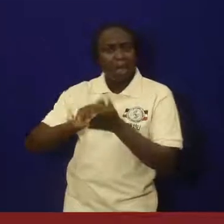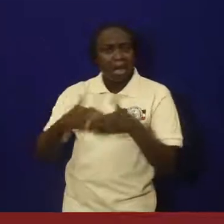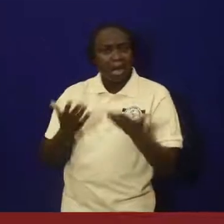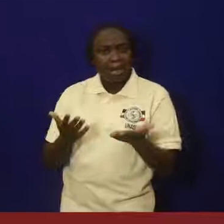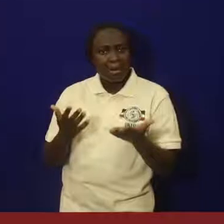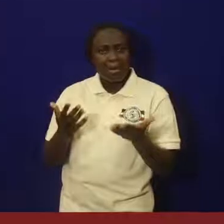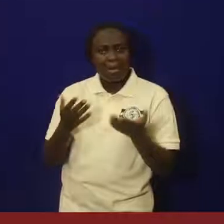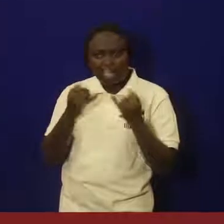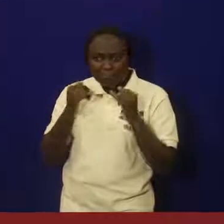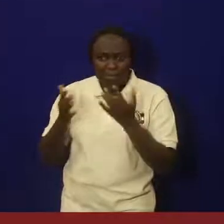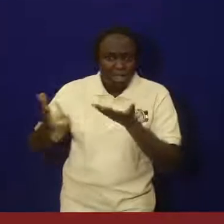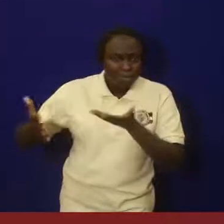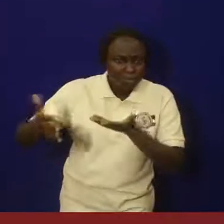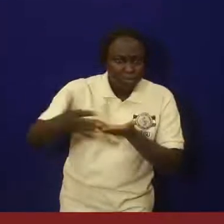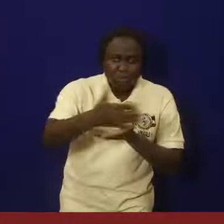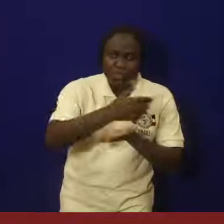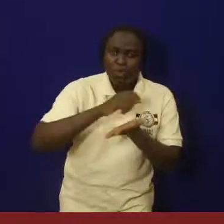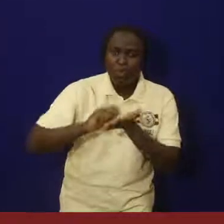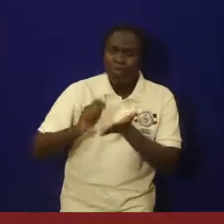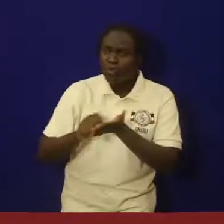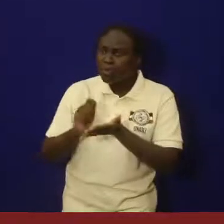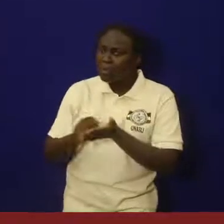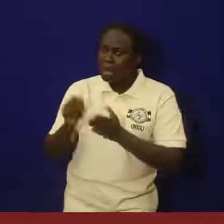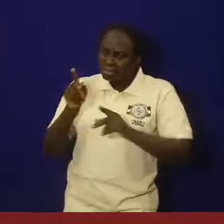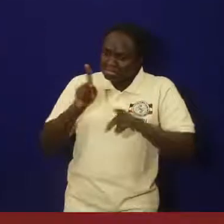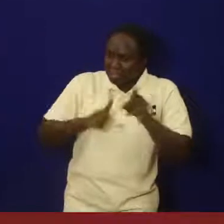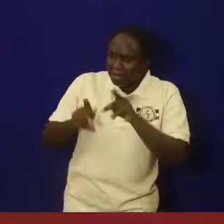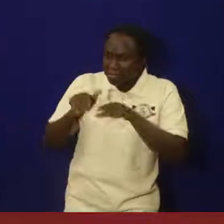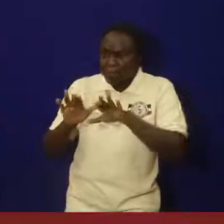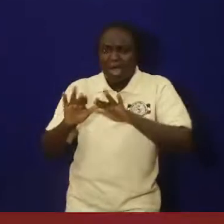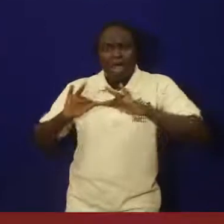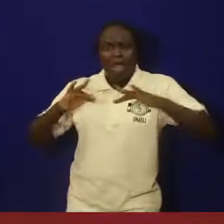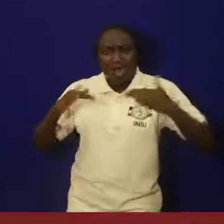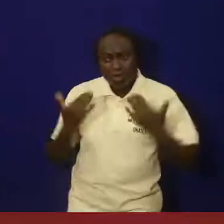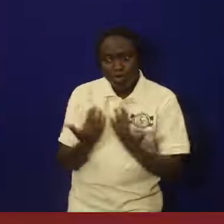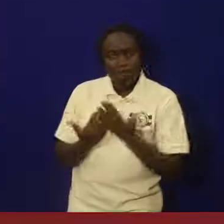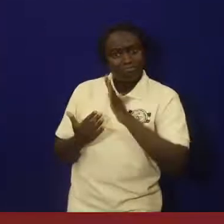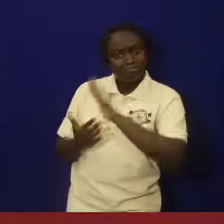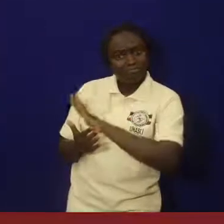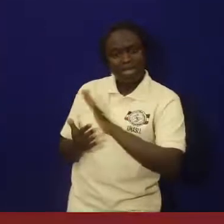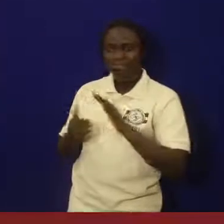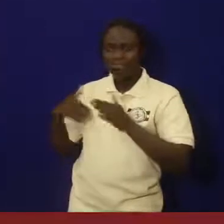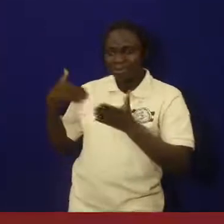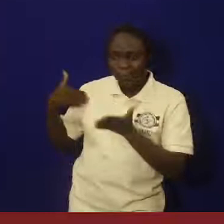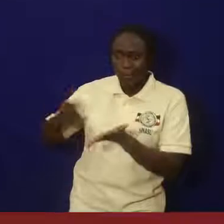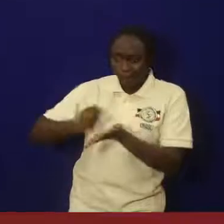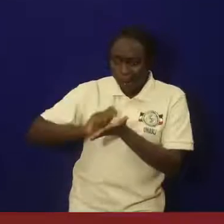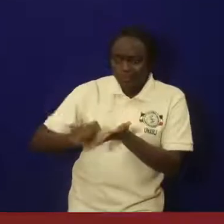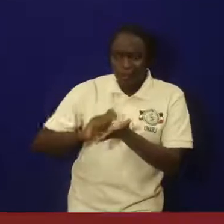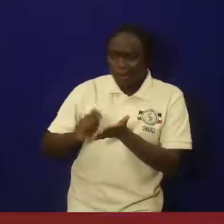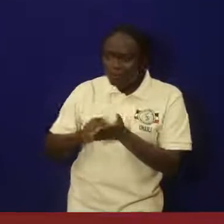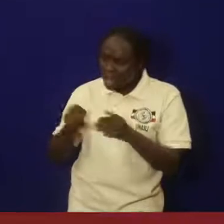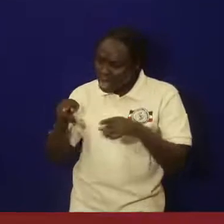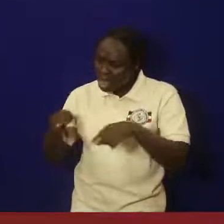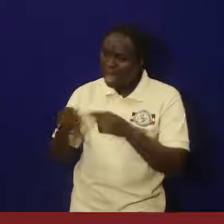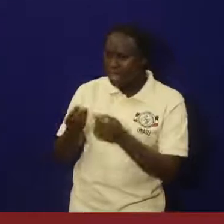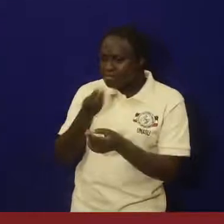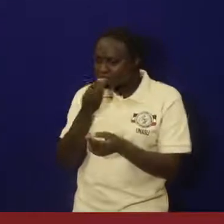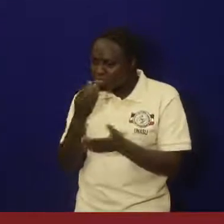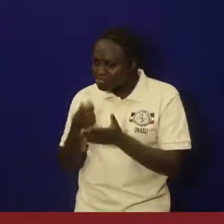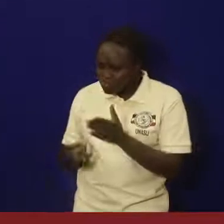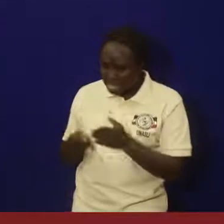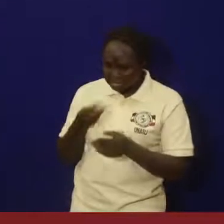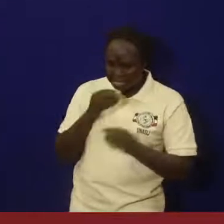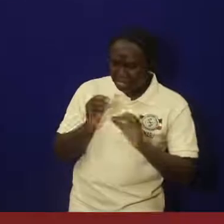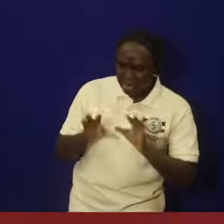their people, their community, their cousins, what they eat, what